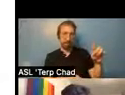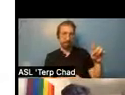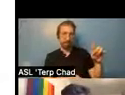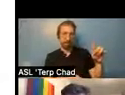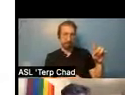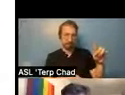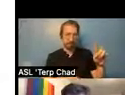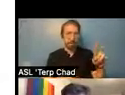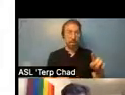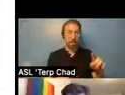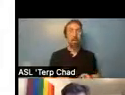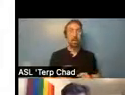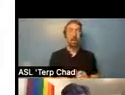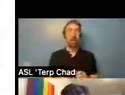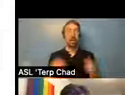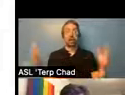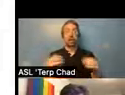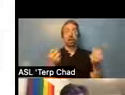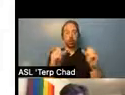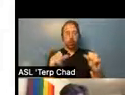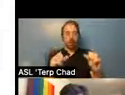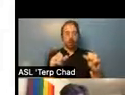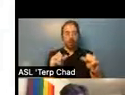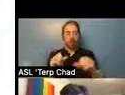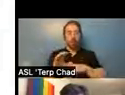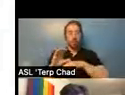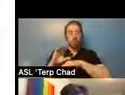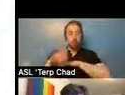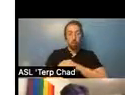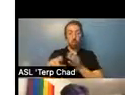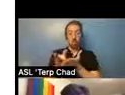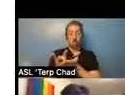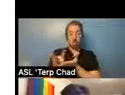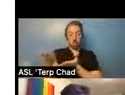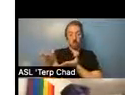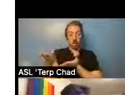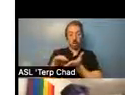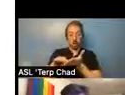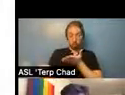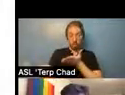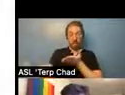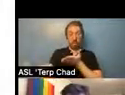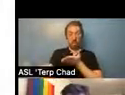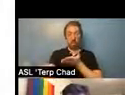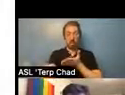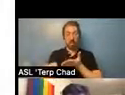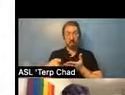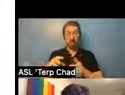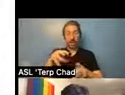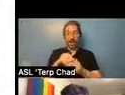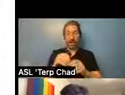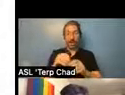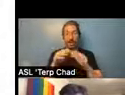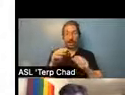NYS HRC complaint for discrimination on basis of family status. And for issues related to